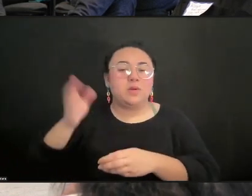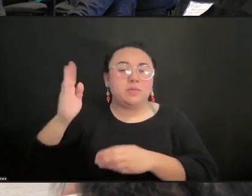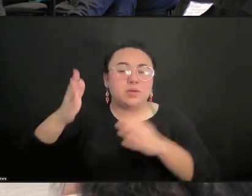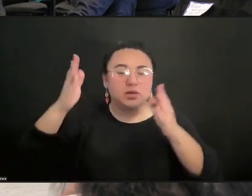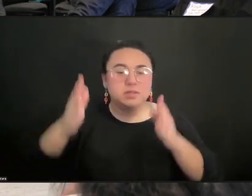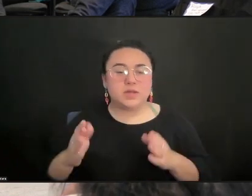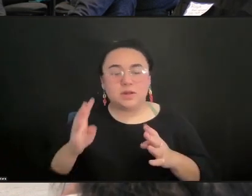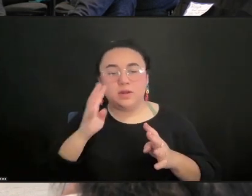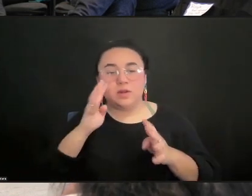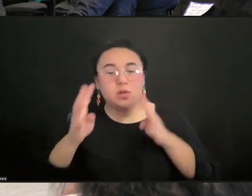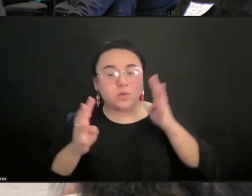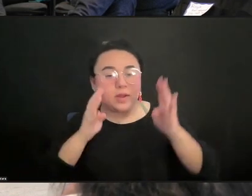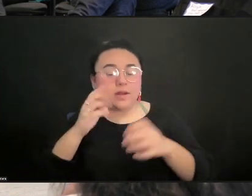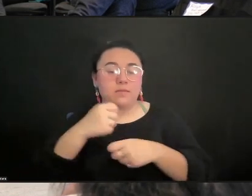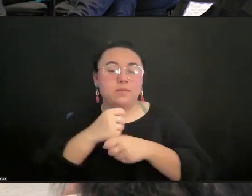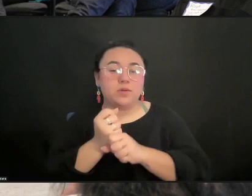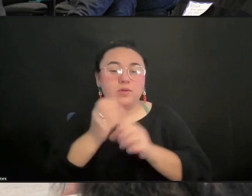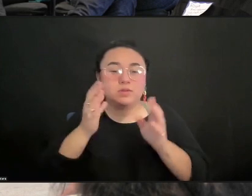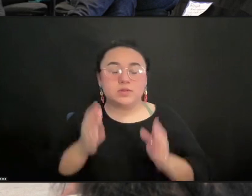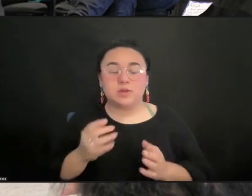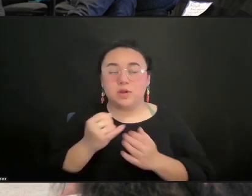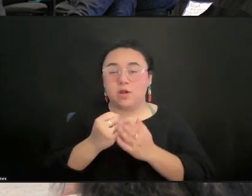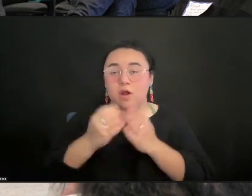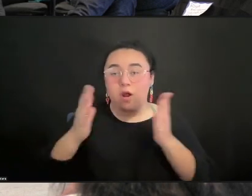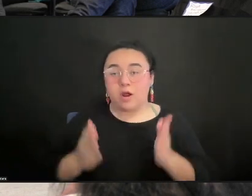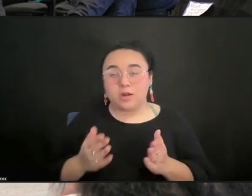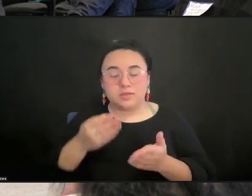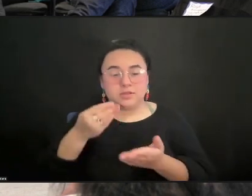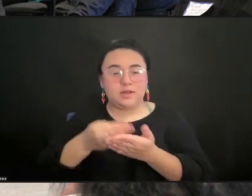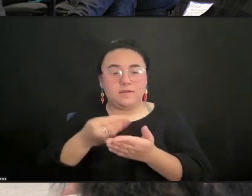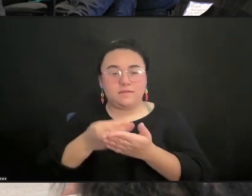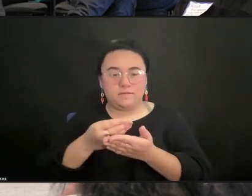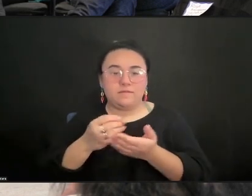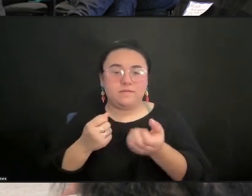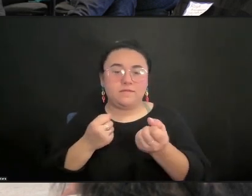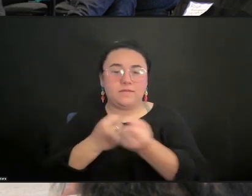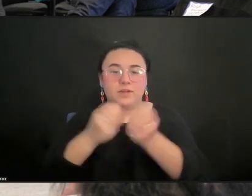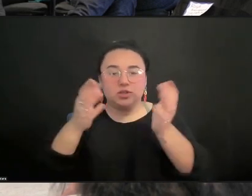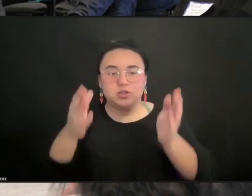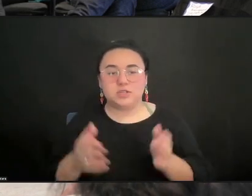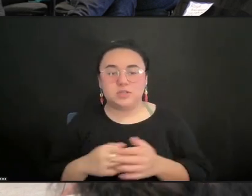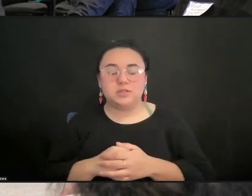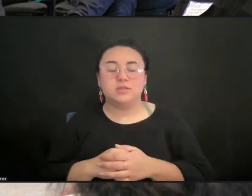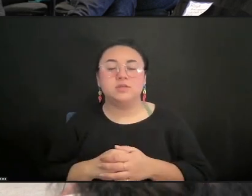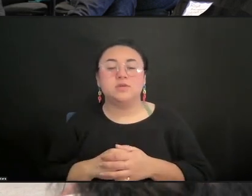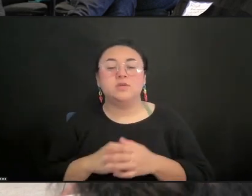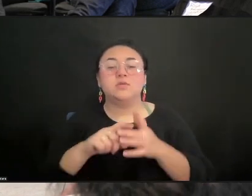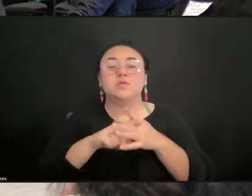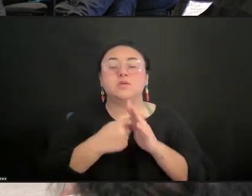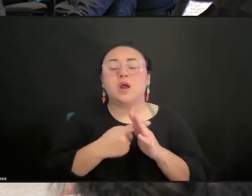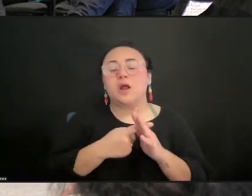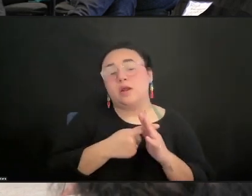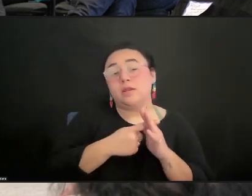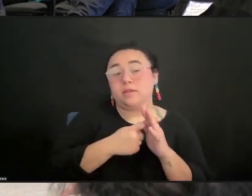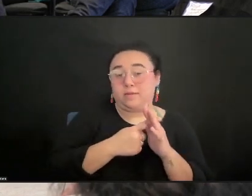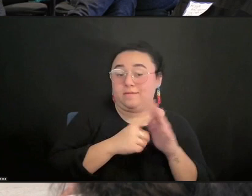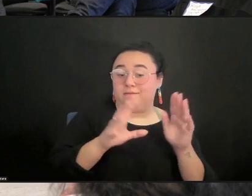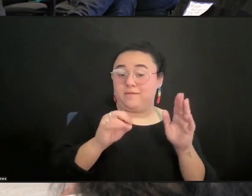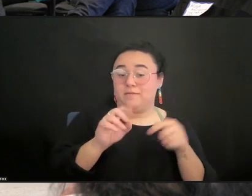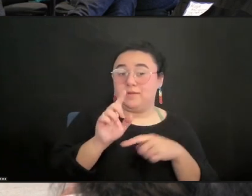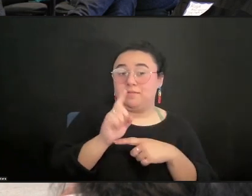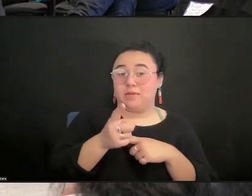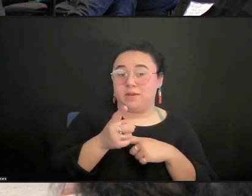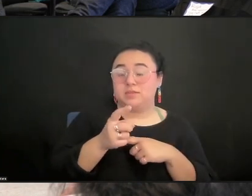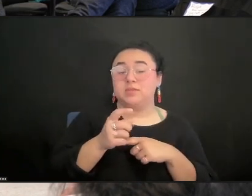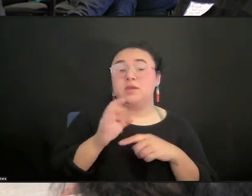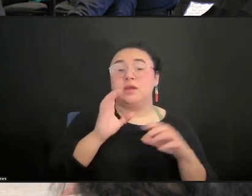funders. We have structured this conversation so that for the first 50 or so minutes, the conversation circle, that's this group here, will engage in dialogue.